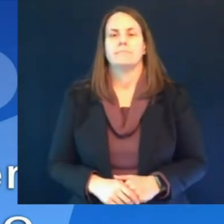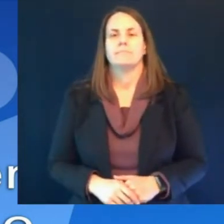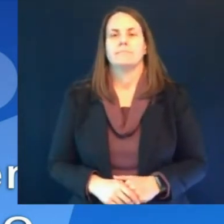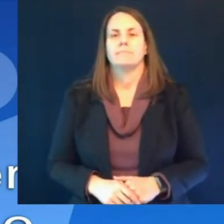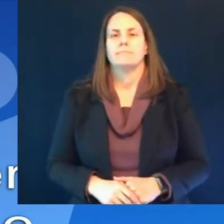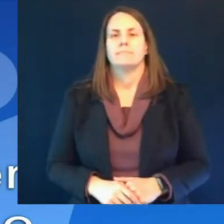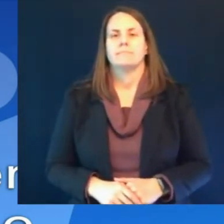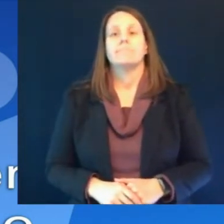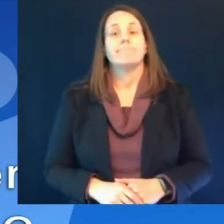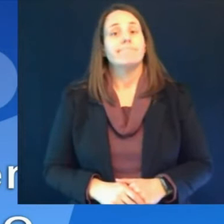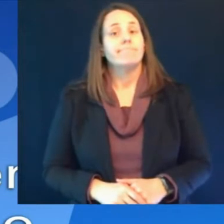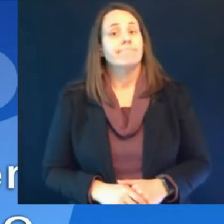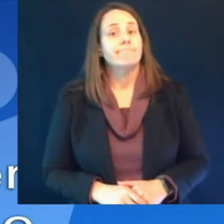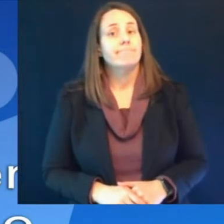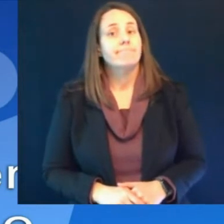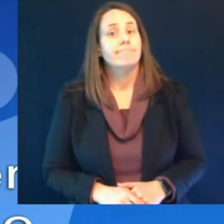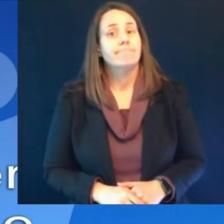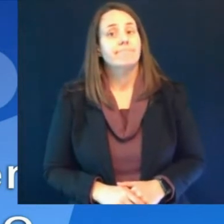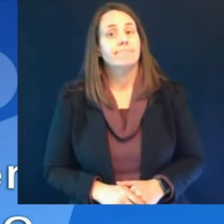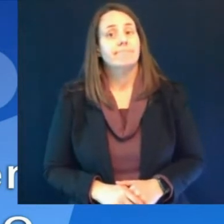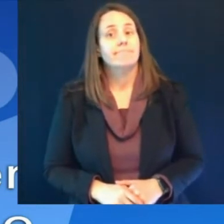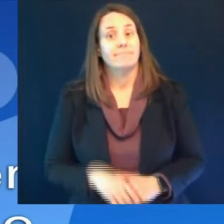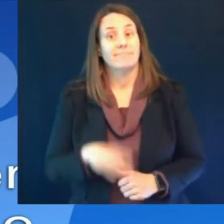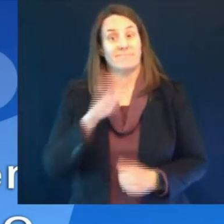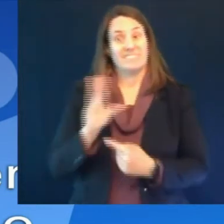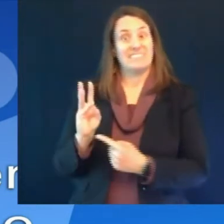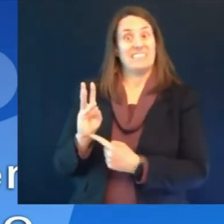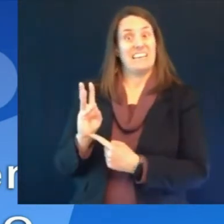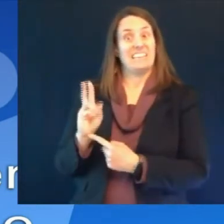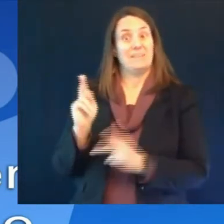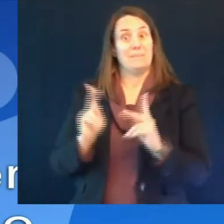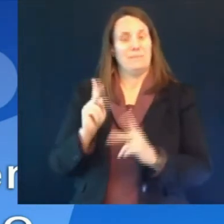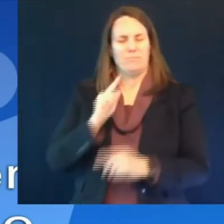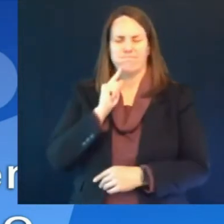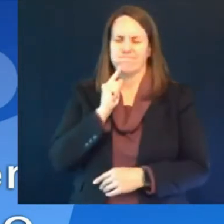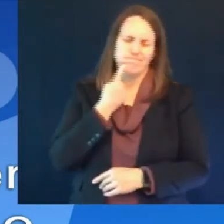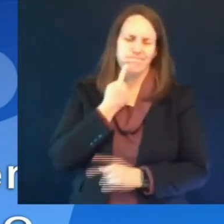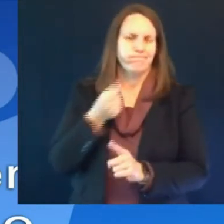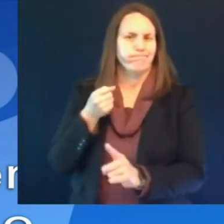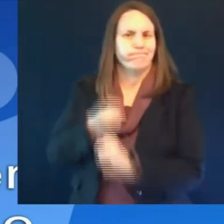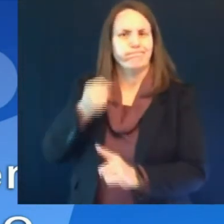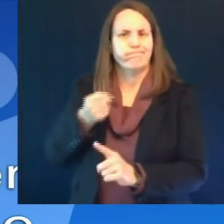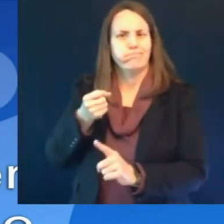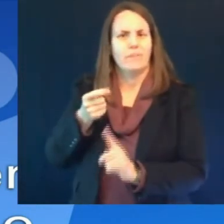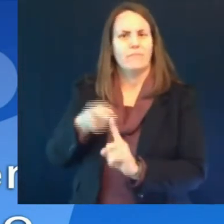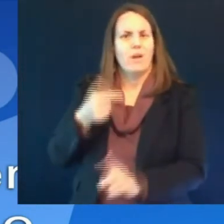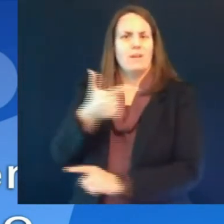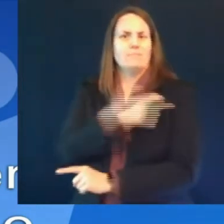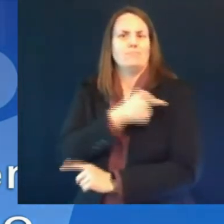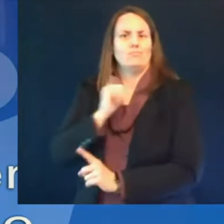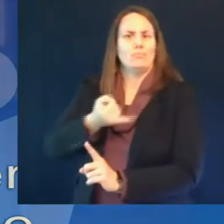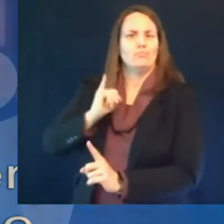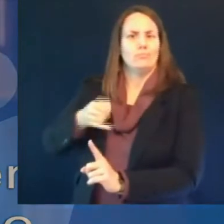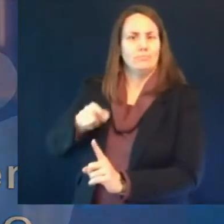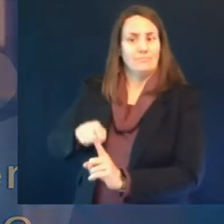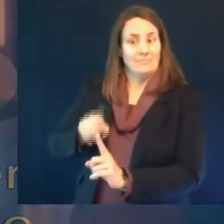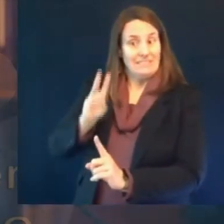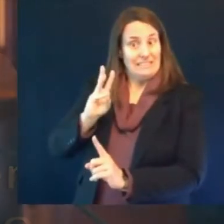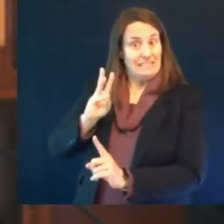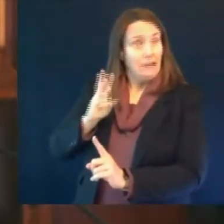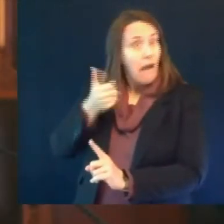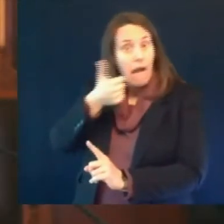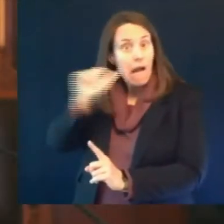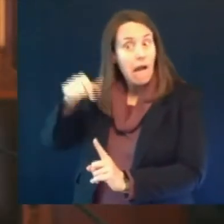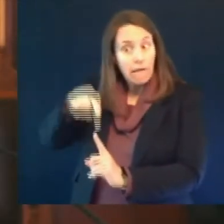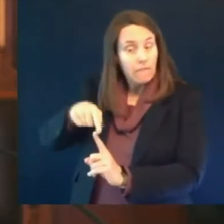were any of the six cases of adverse events following the j and j vaccine in wisconsin um not that we're aware of um just to